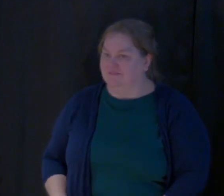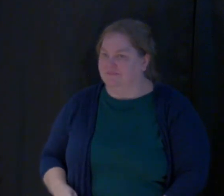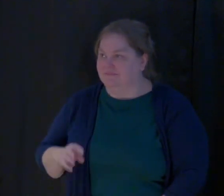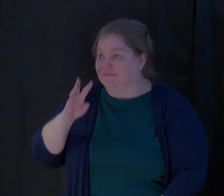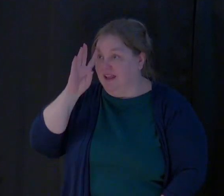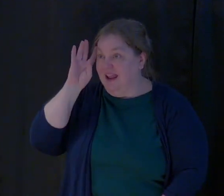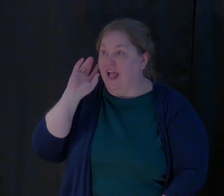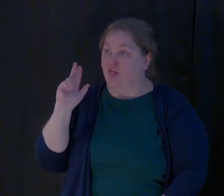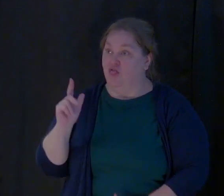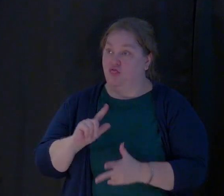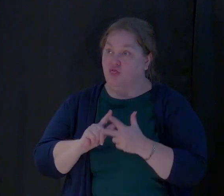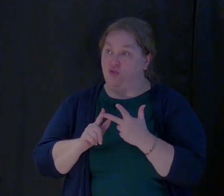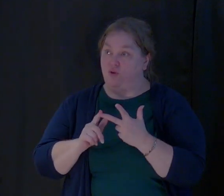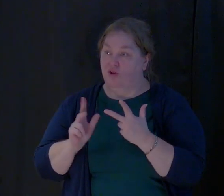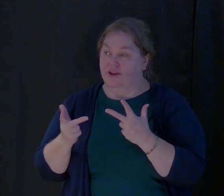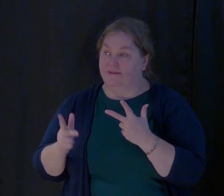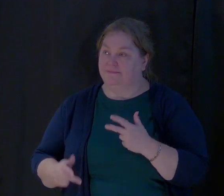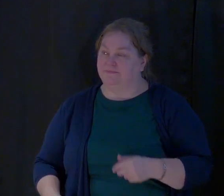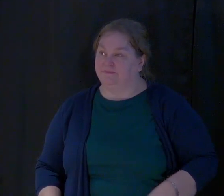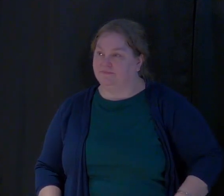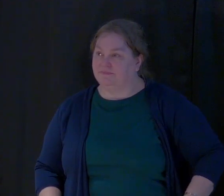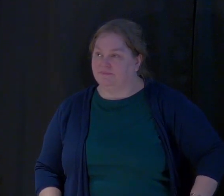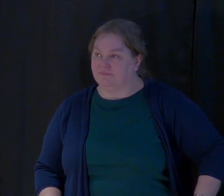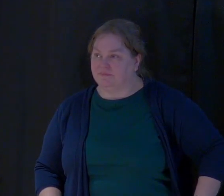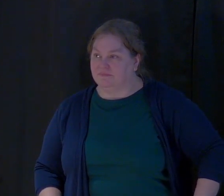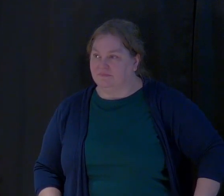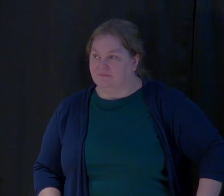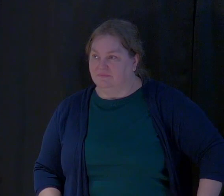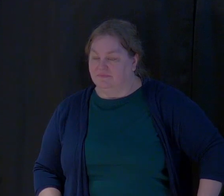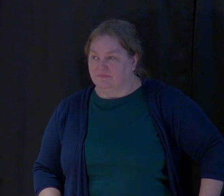Number three you're valuable because of what you can become.